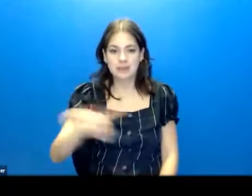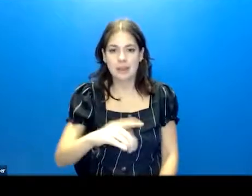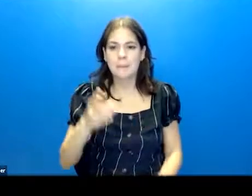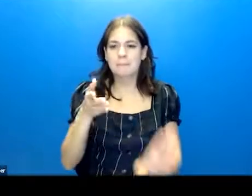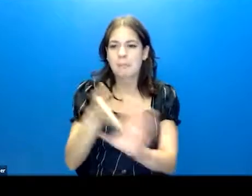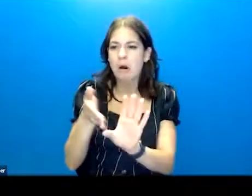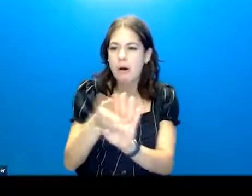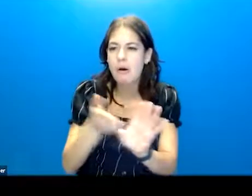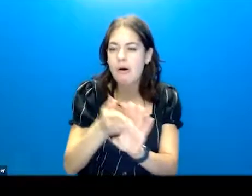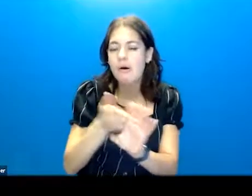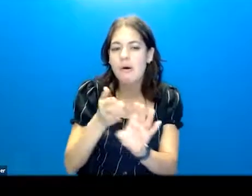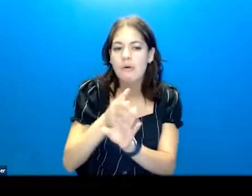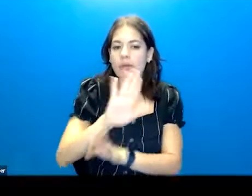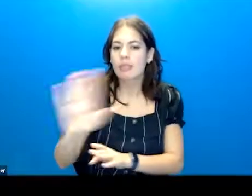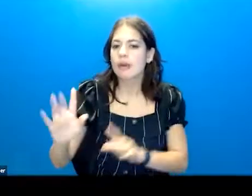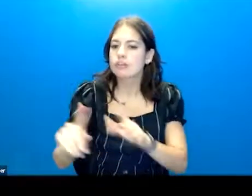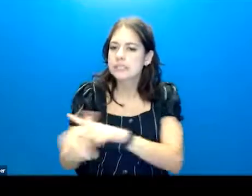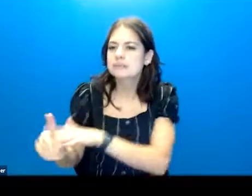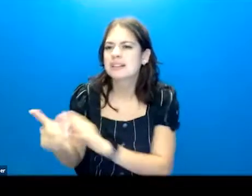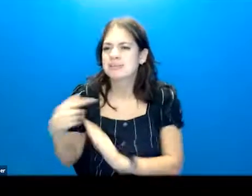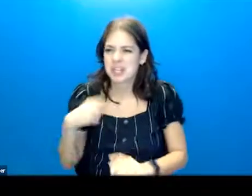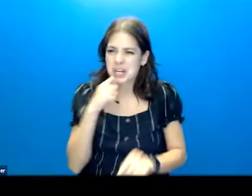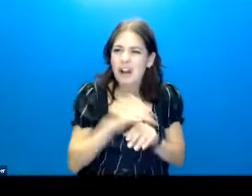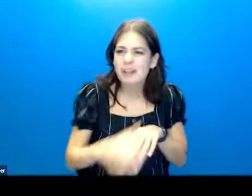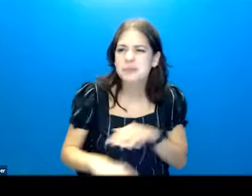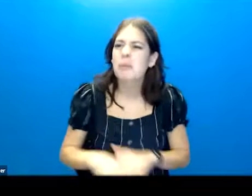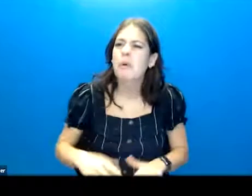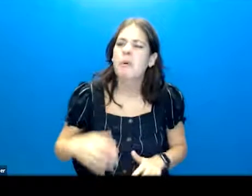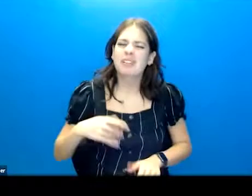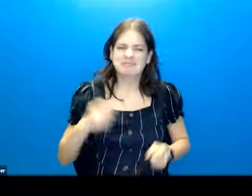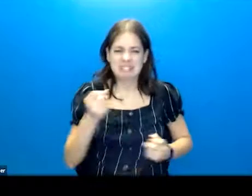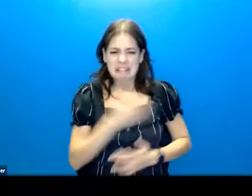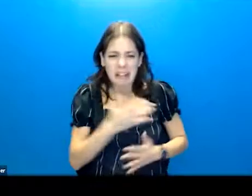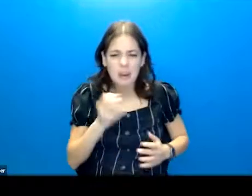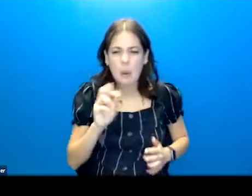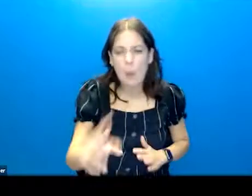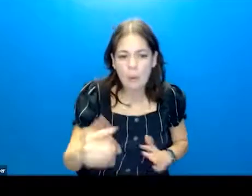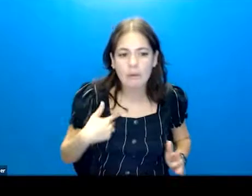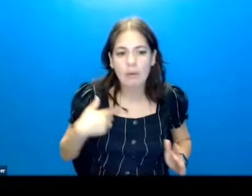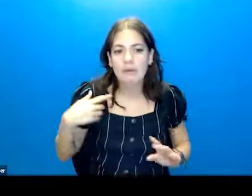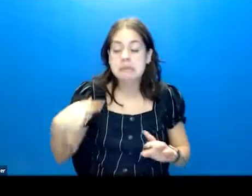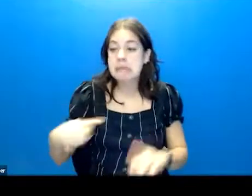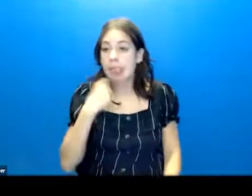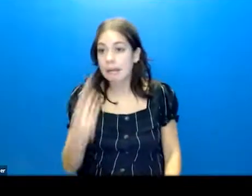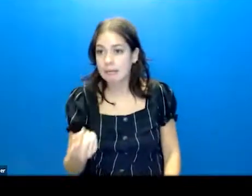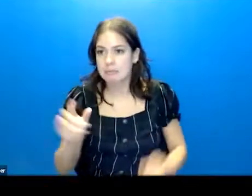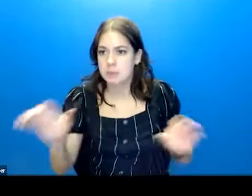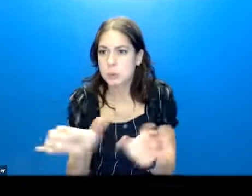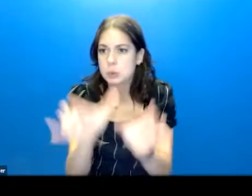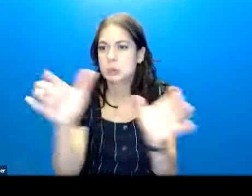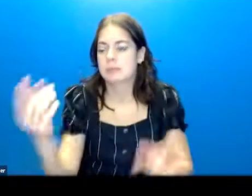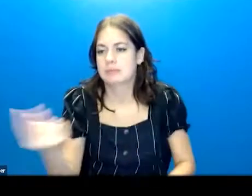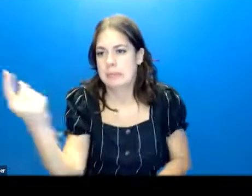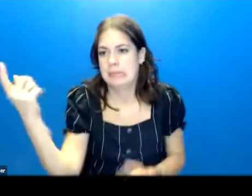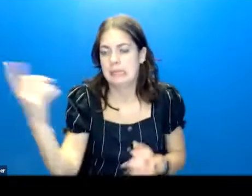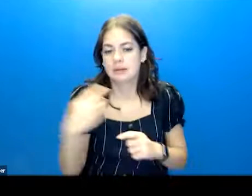by their symptoms. They're distressing, they're uncomfortable, or they are compelling them to act. One